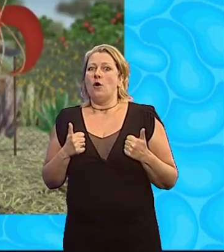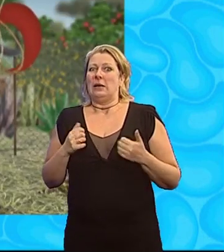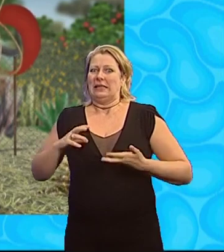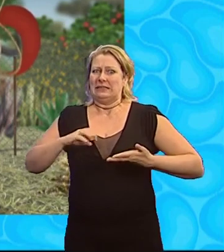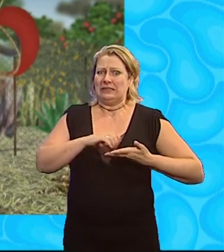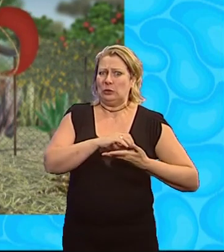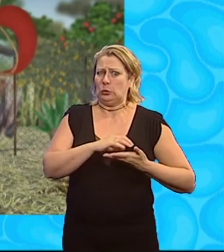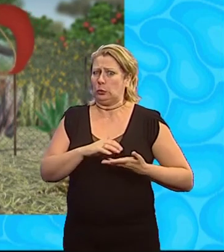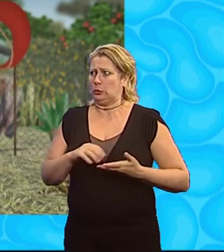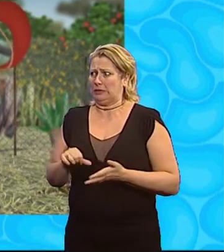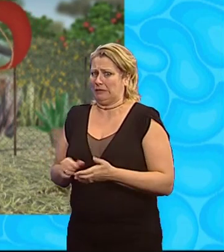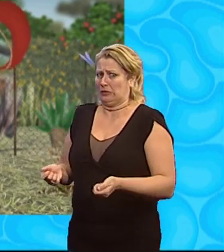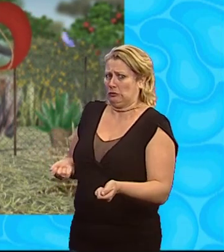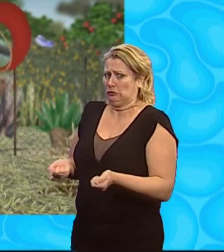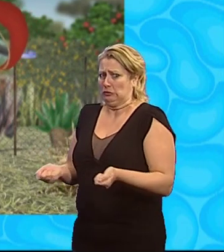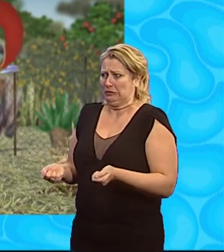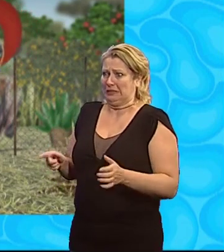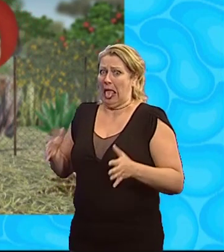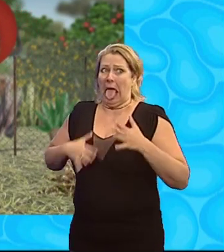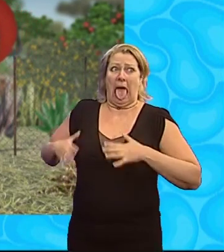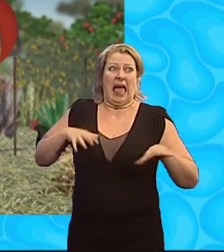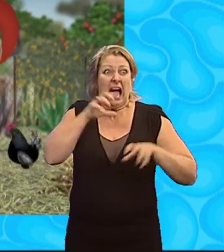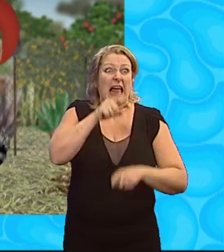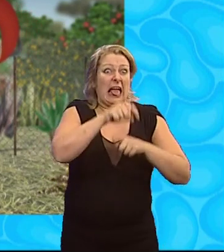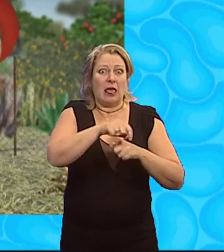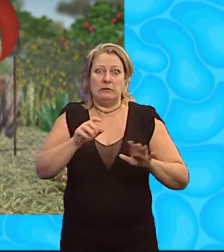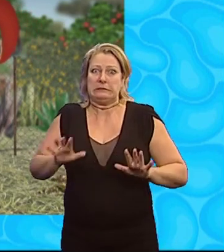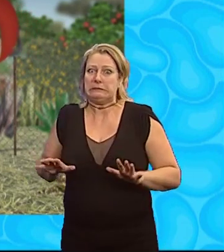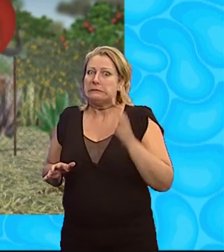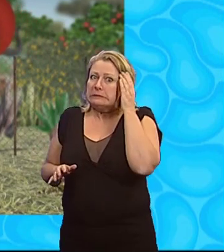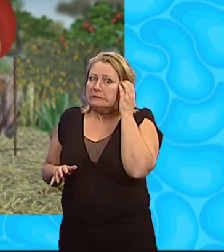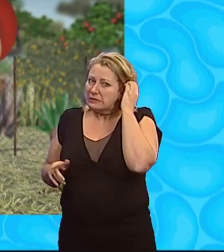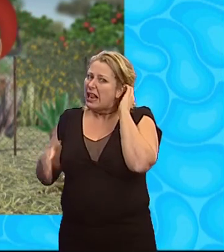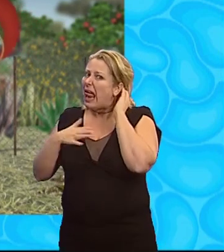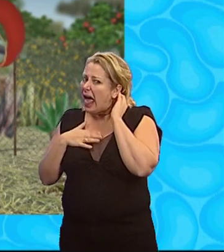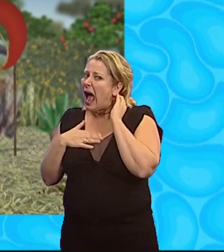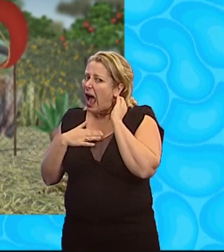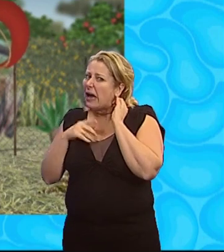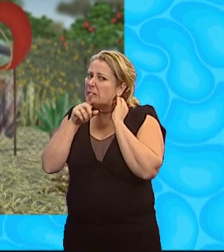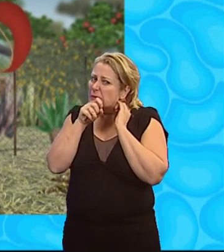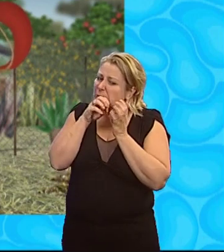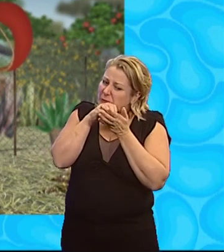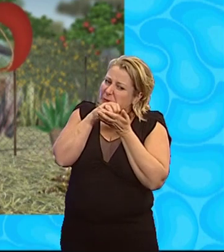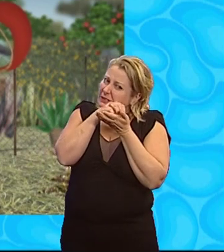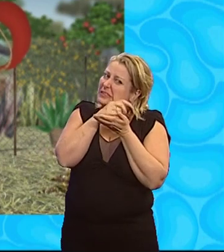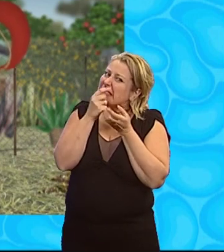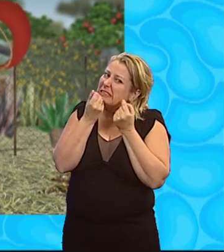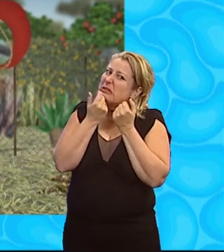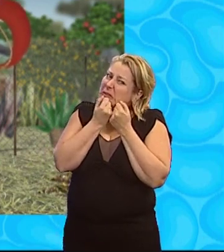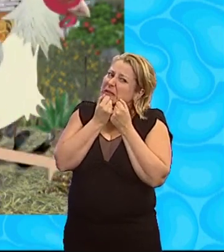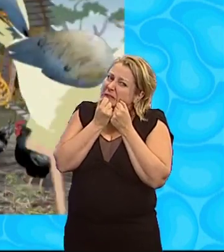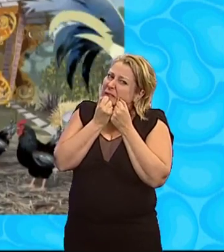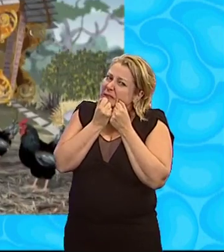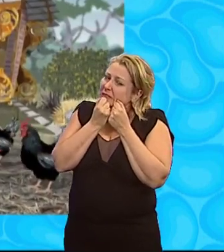tonight It will be hard for the chickens to control themselves They like bugs a little too